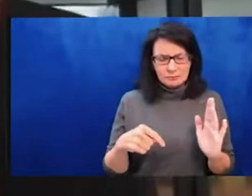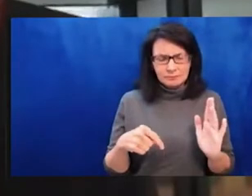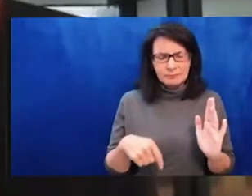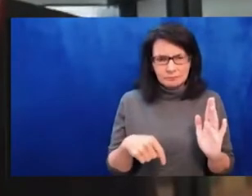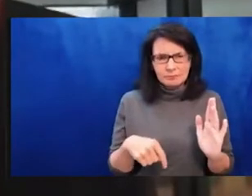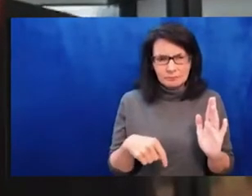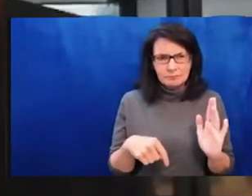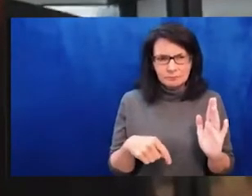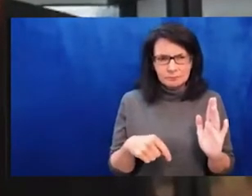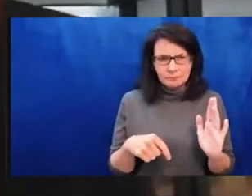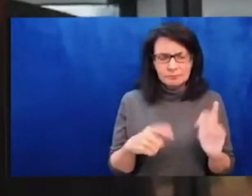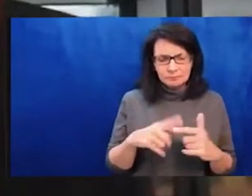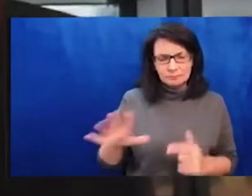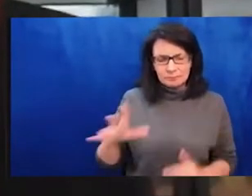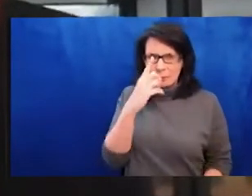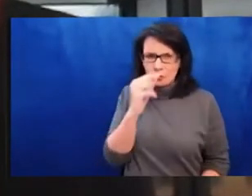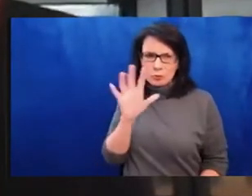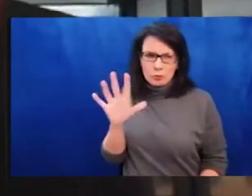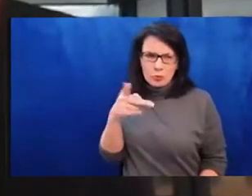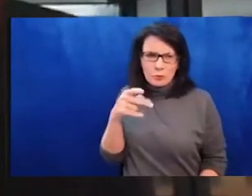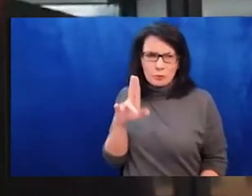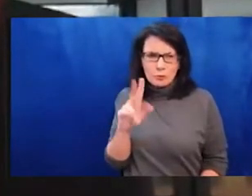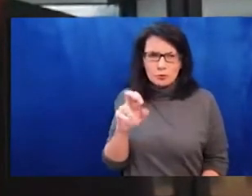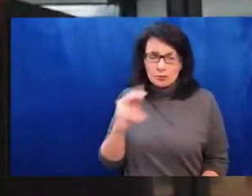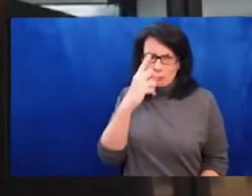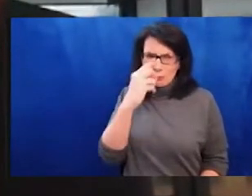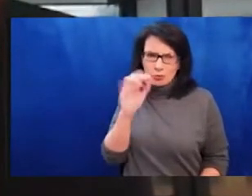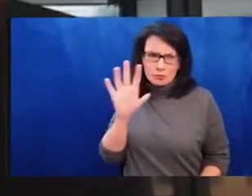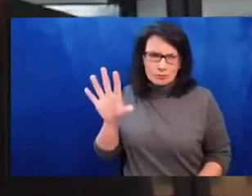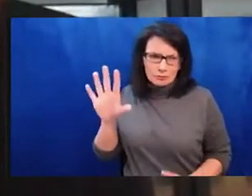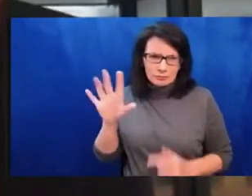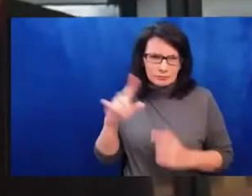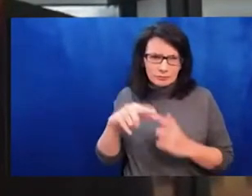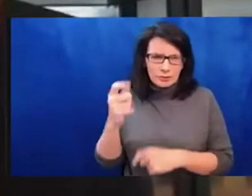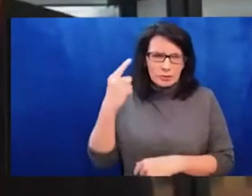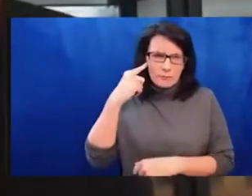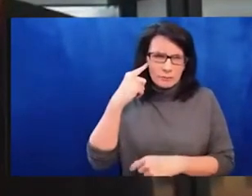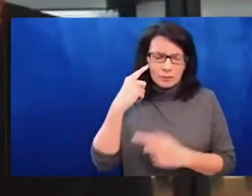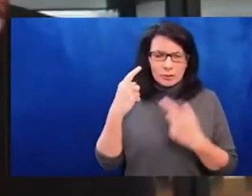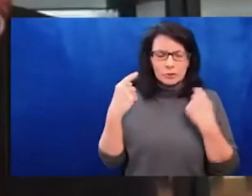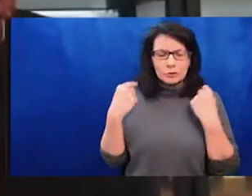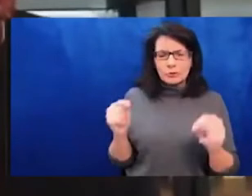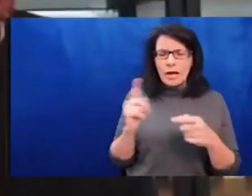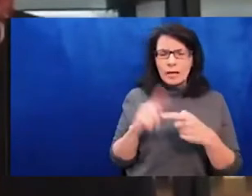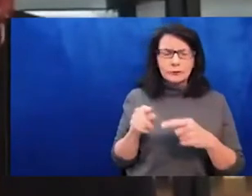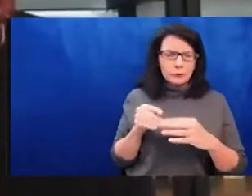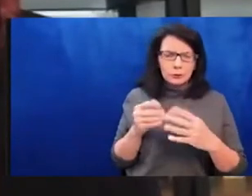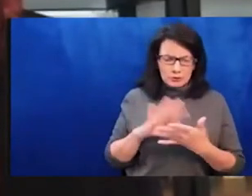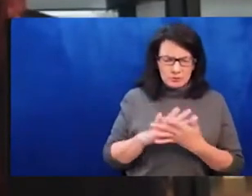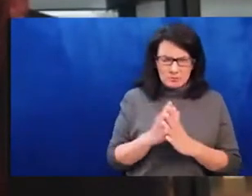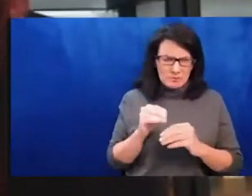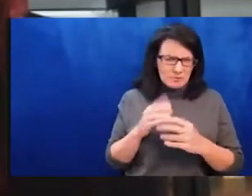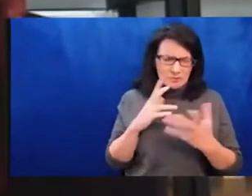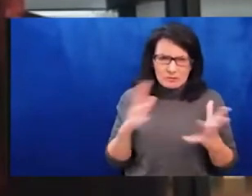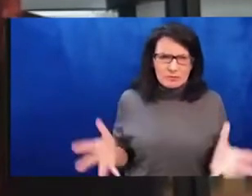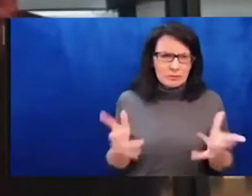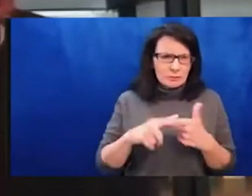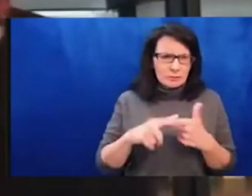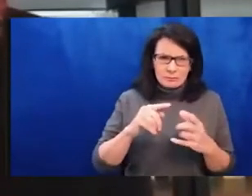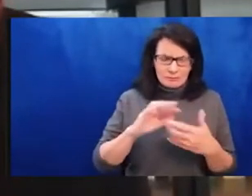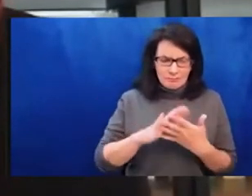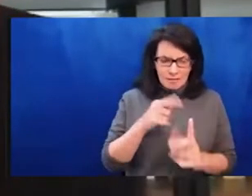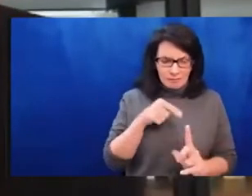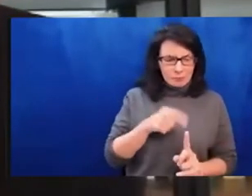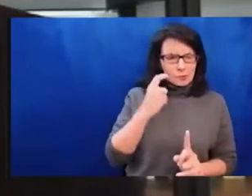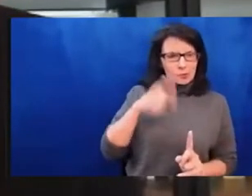come back to the point that there are clear, clear, explicit efforts, especially in the last number of days on the part